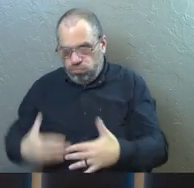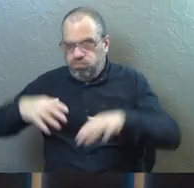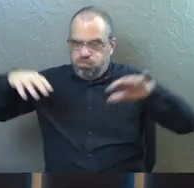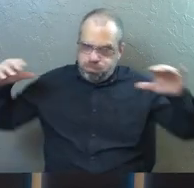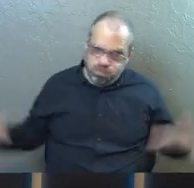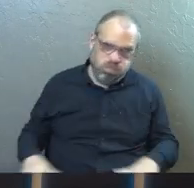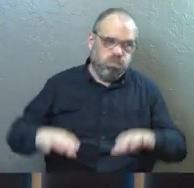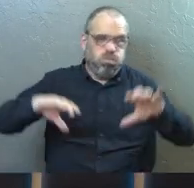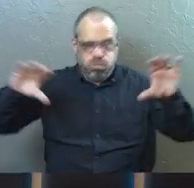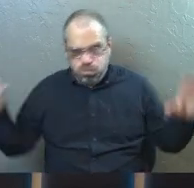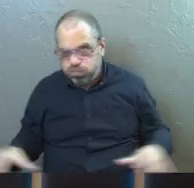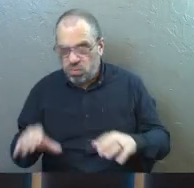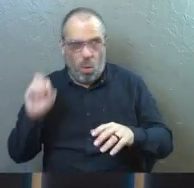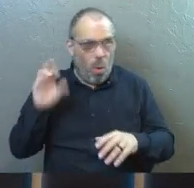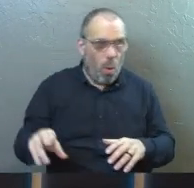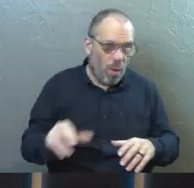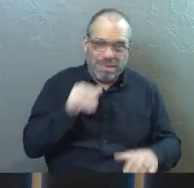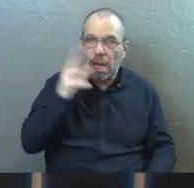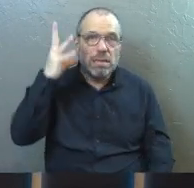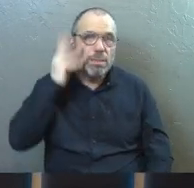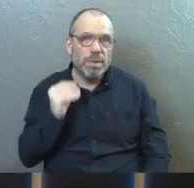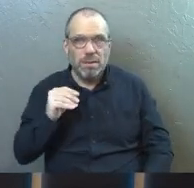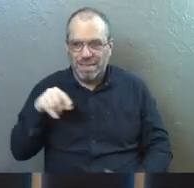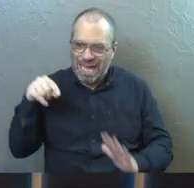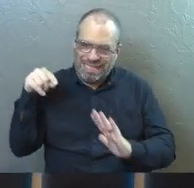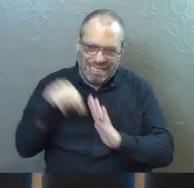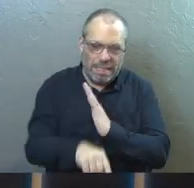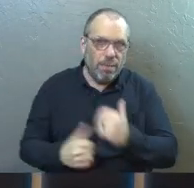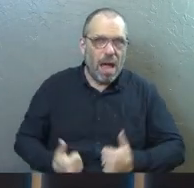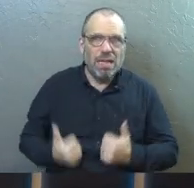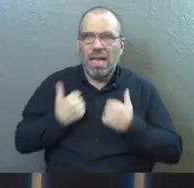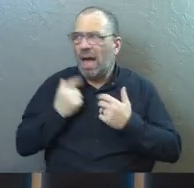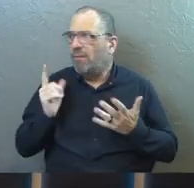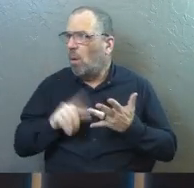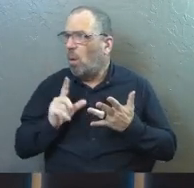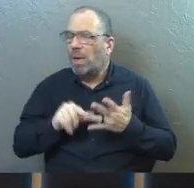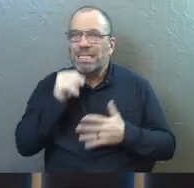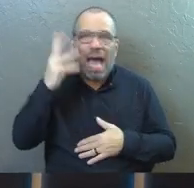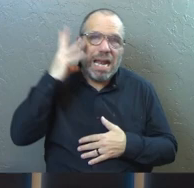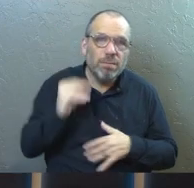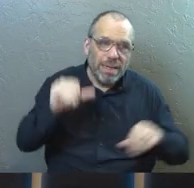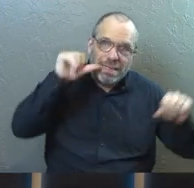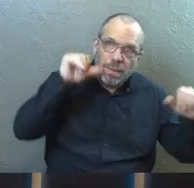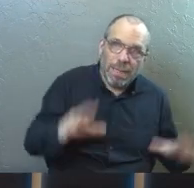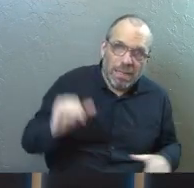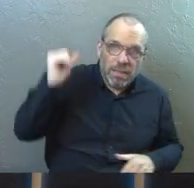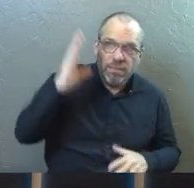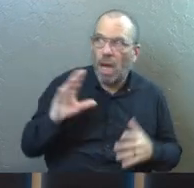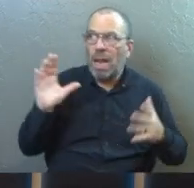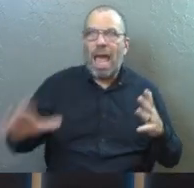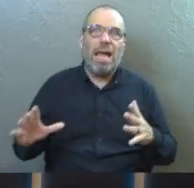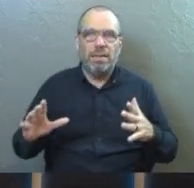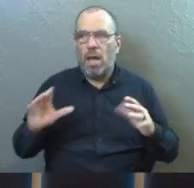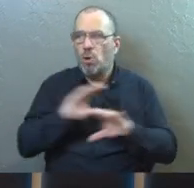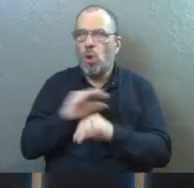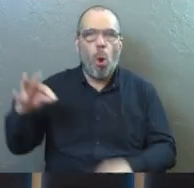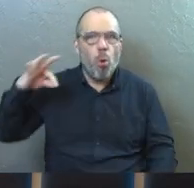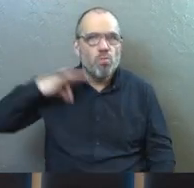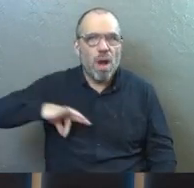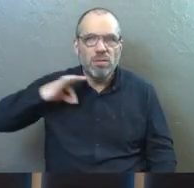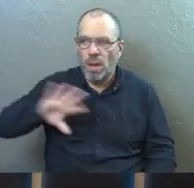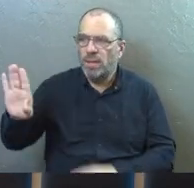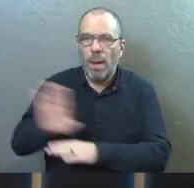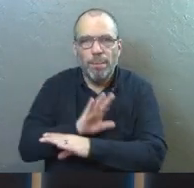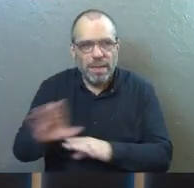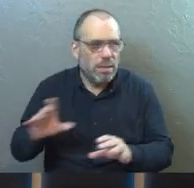work real hard or they won't experience the deeper life or they won't experience the blessings of God. And there'll be no prosperity